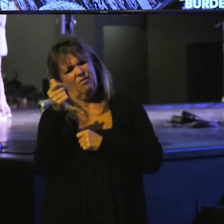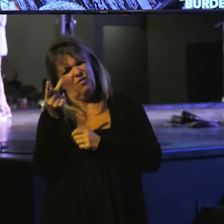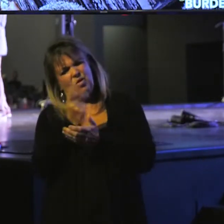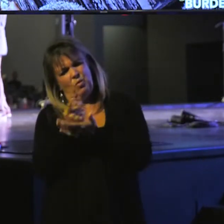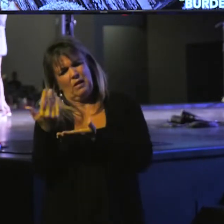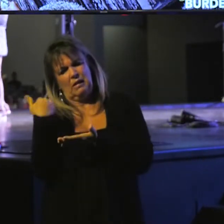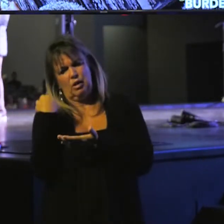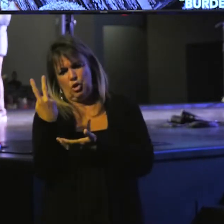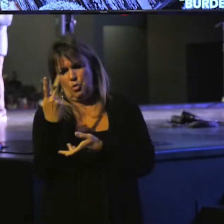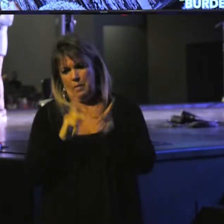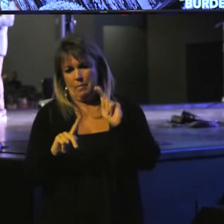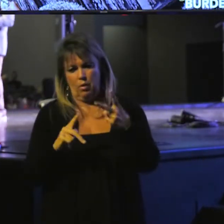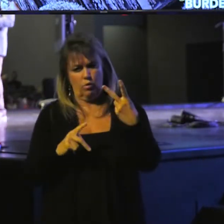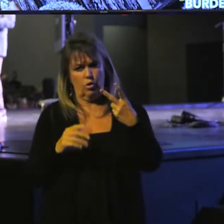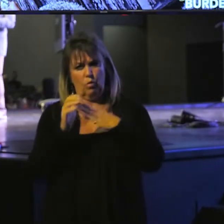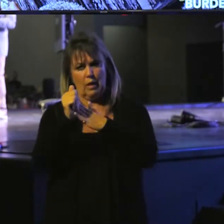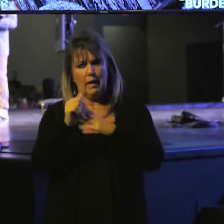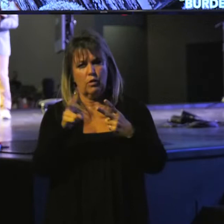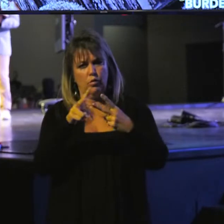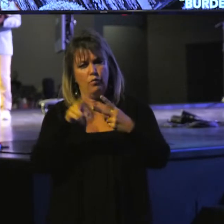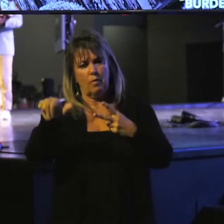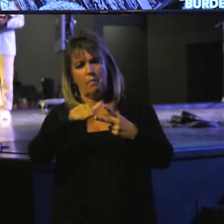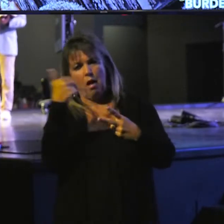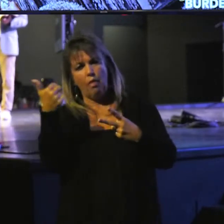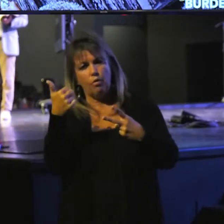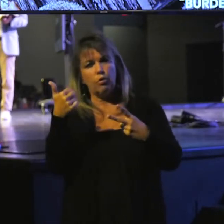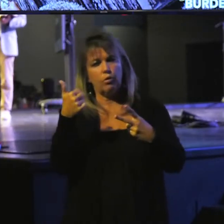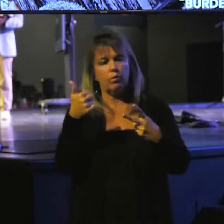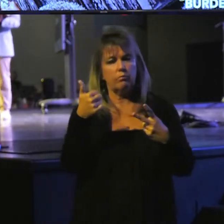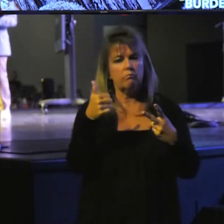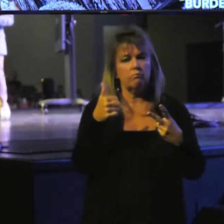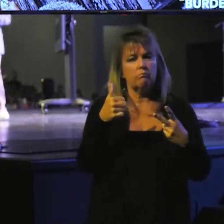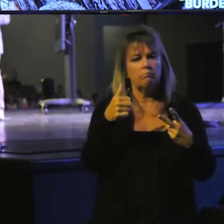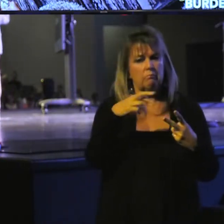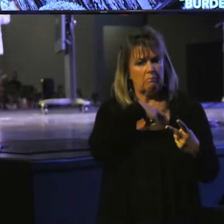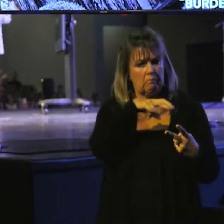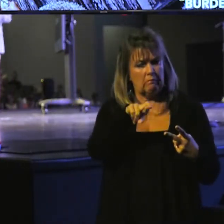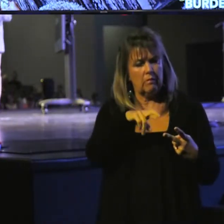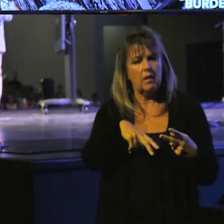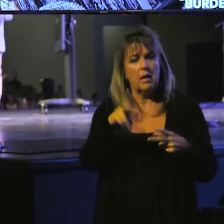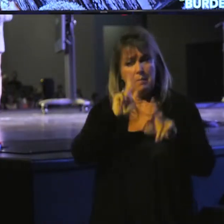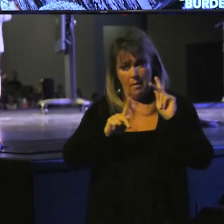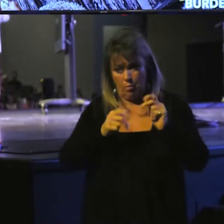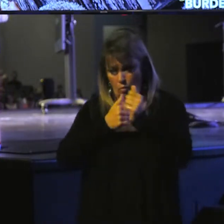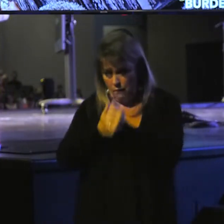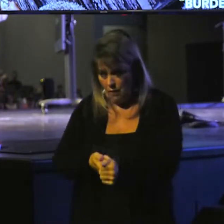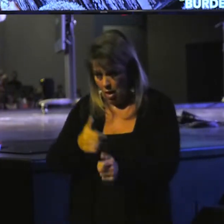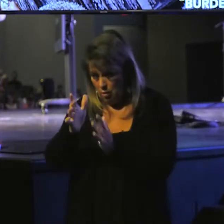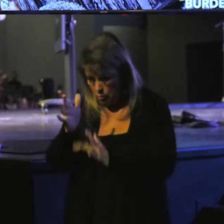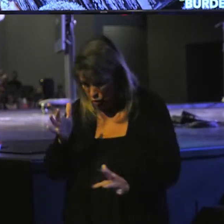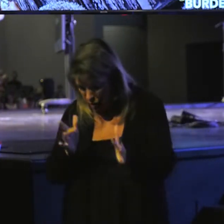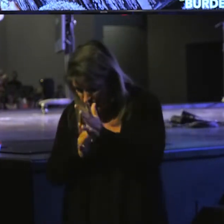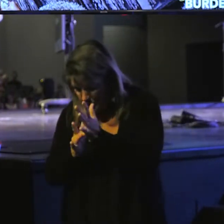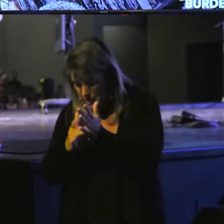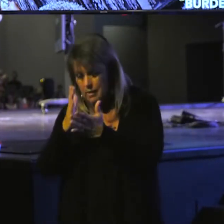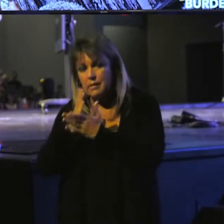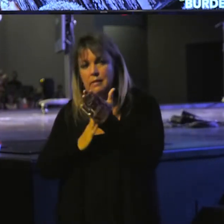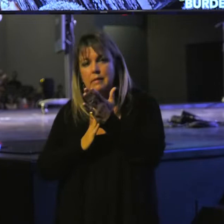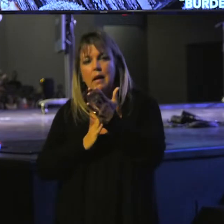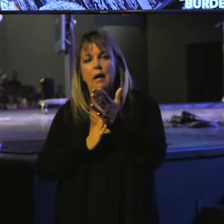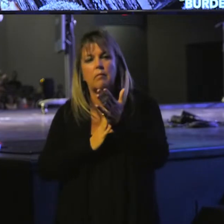two people, two leaders from other denominations, people who are followers of Jesus, who would have some